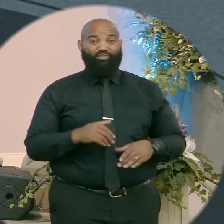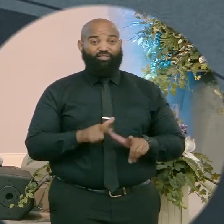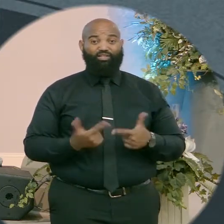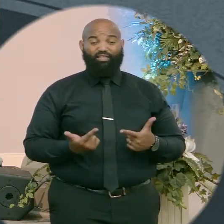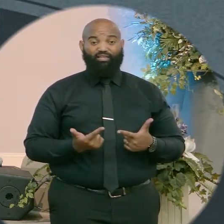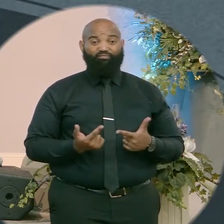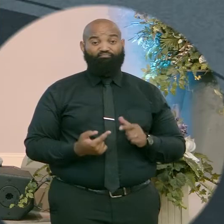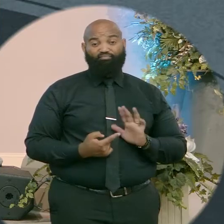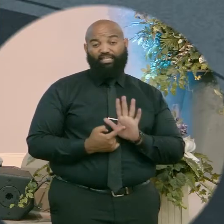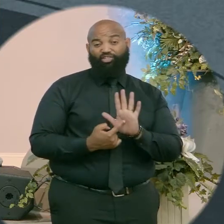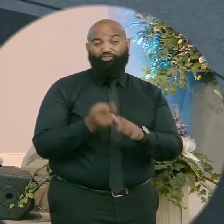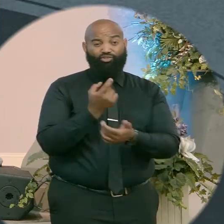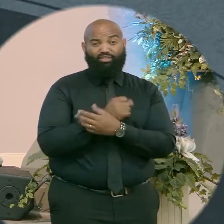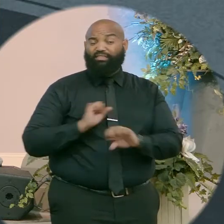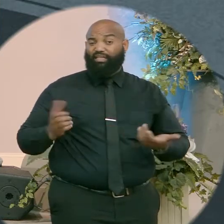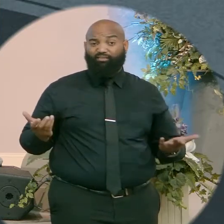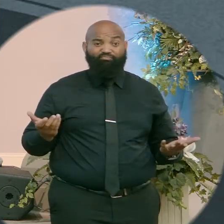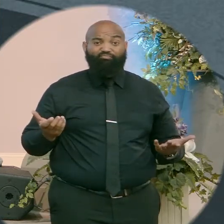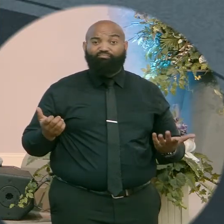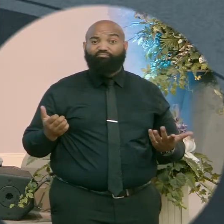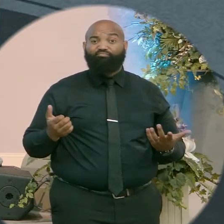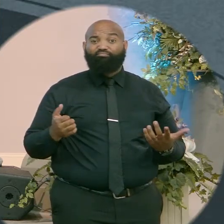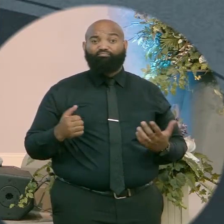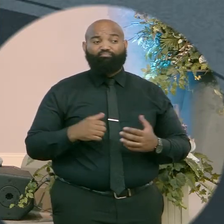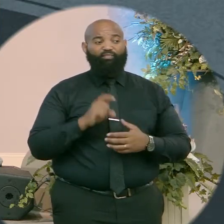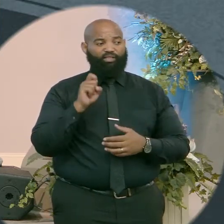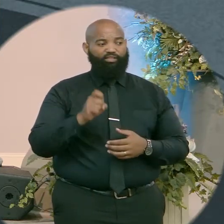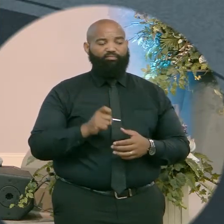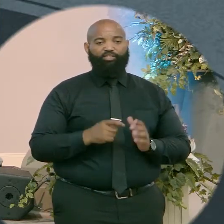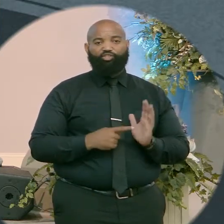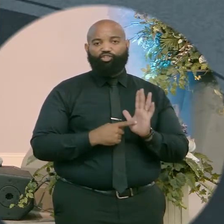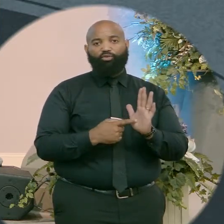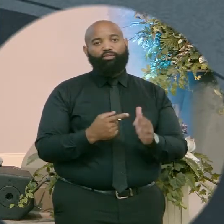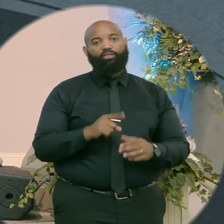life of a personal relationship with Jesus? There should be signs.